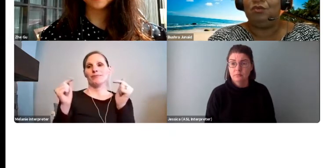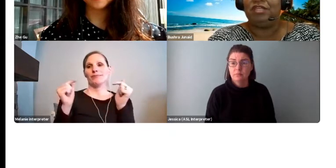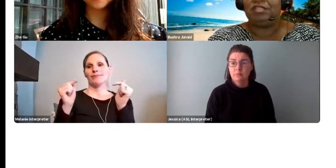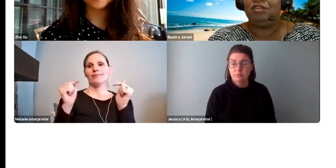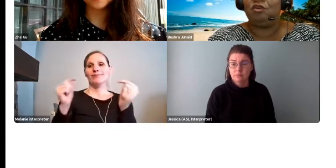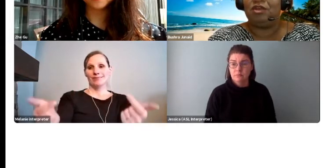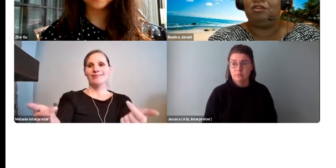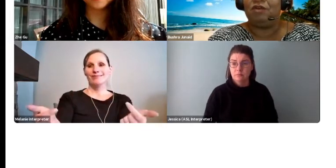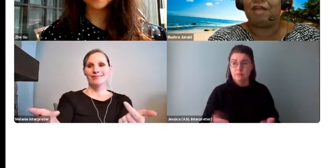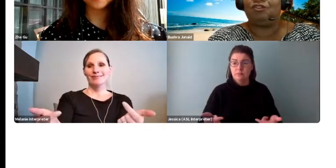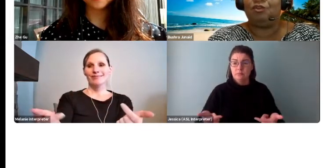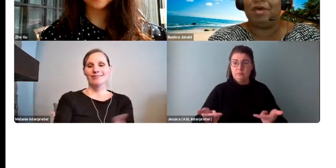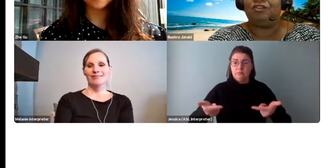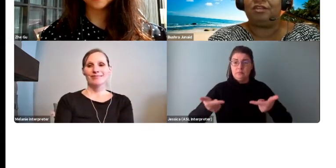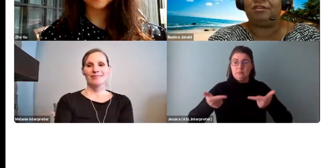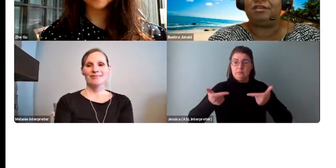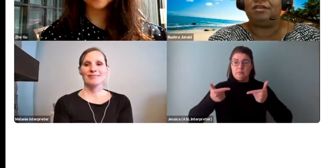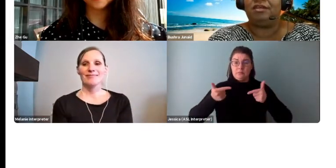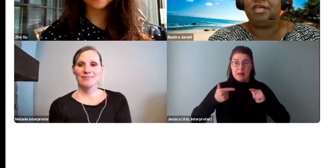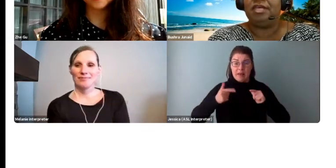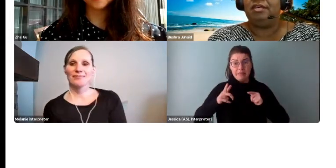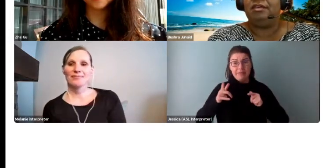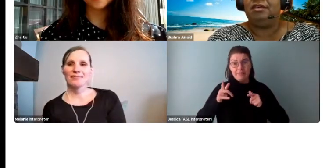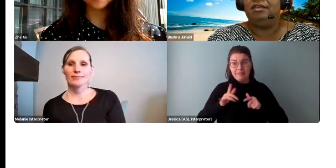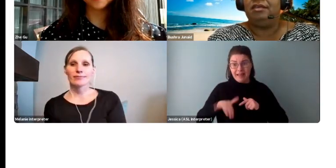don't include this in your actual budget.